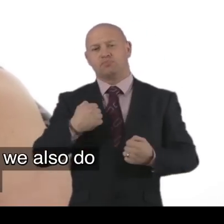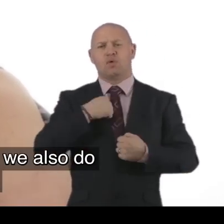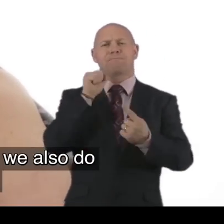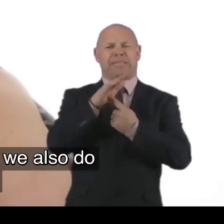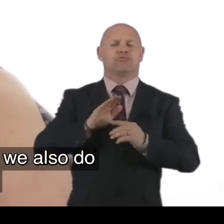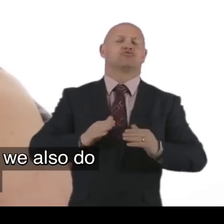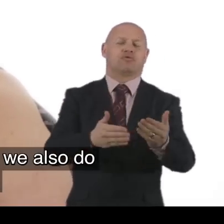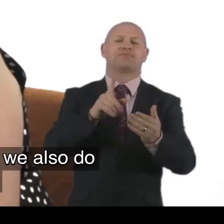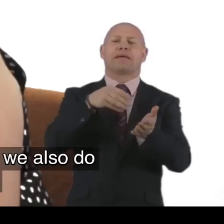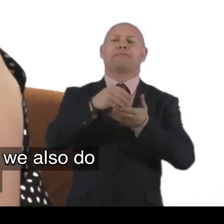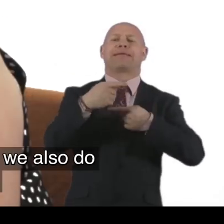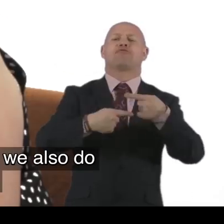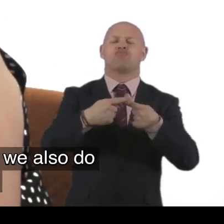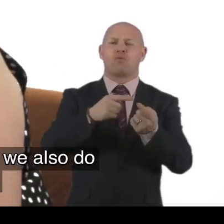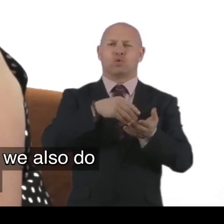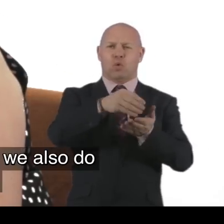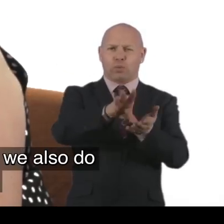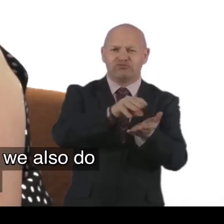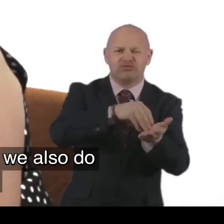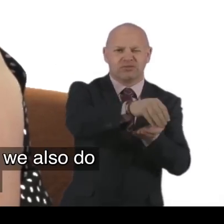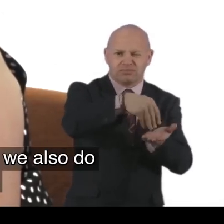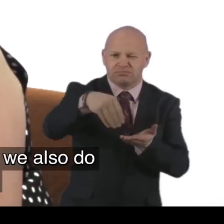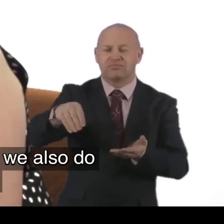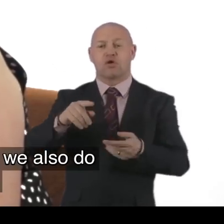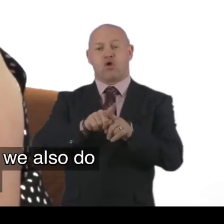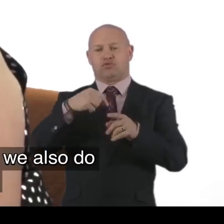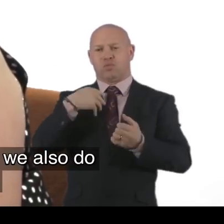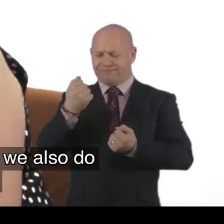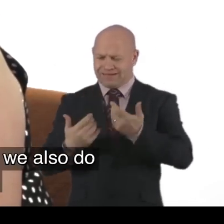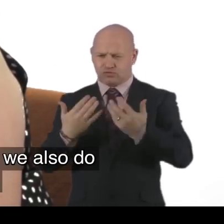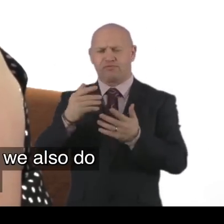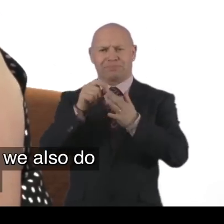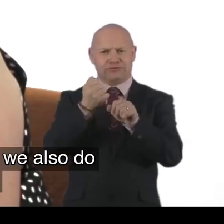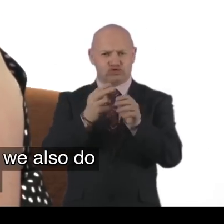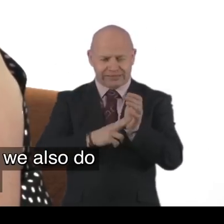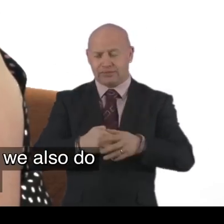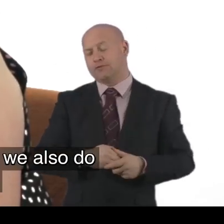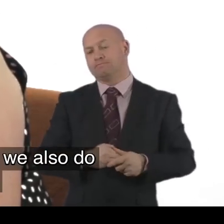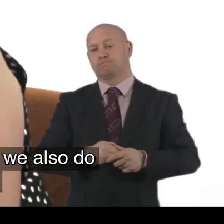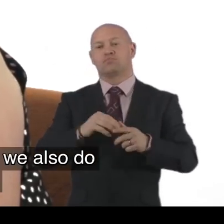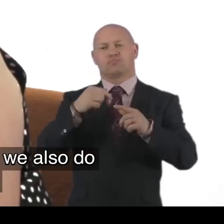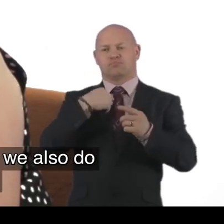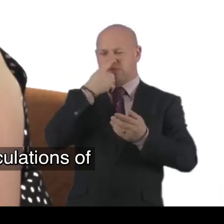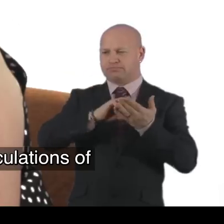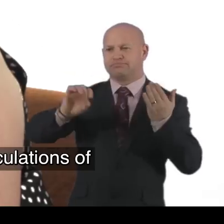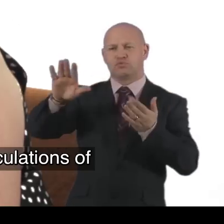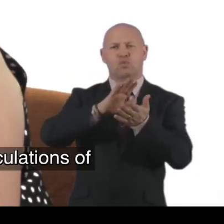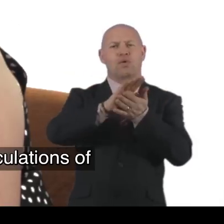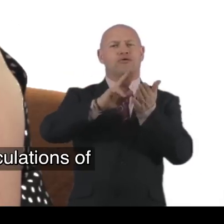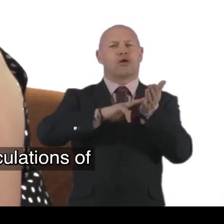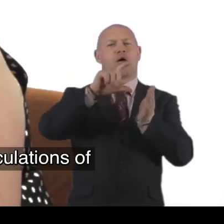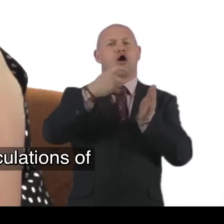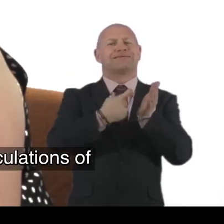Our main services include payroll processing obviously. We also do calculation of payments for page year. Submitting figures to